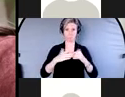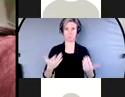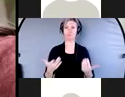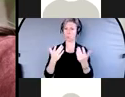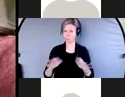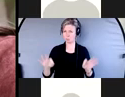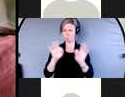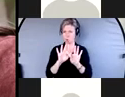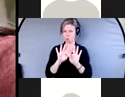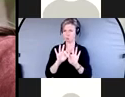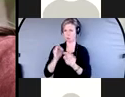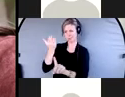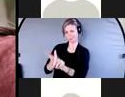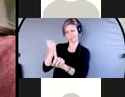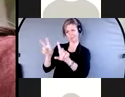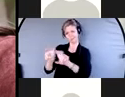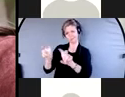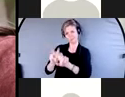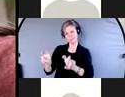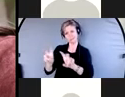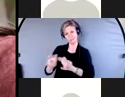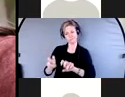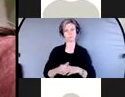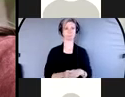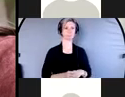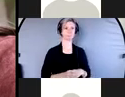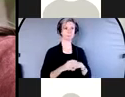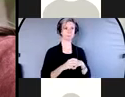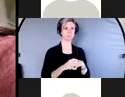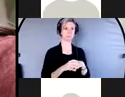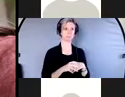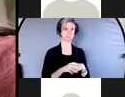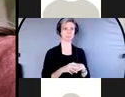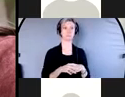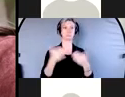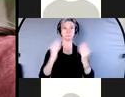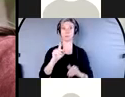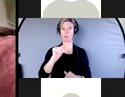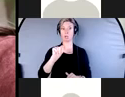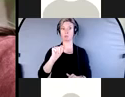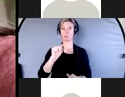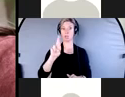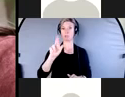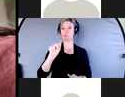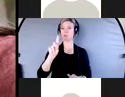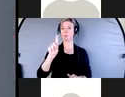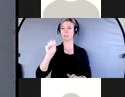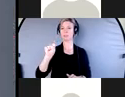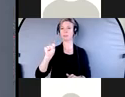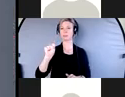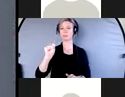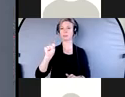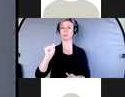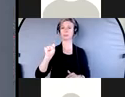individually. And I've talked about trades that our speakers will talk about the trades and investments